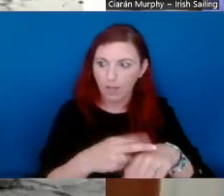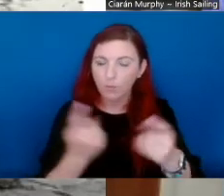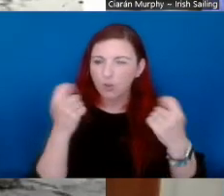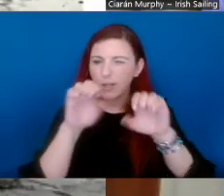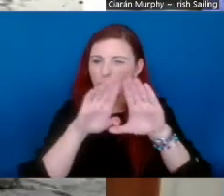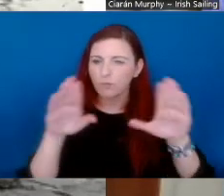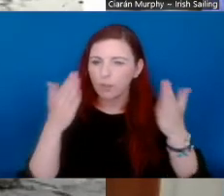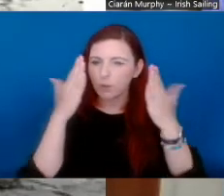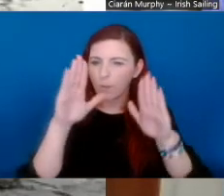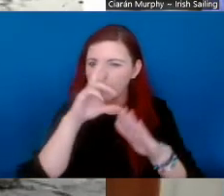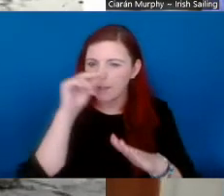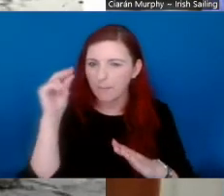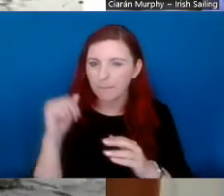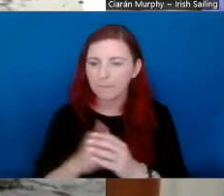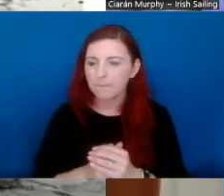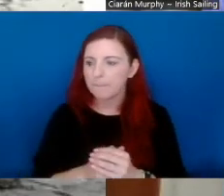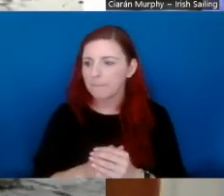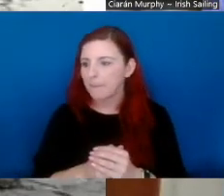here for a second.